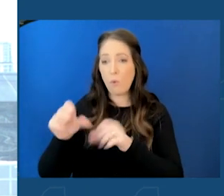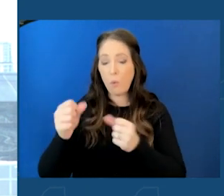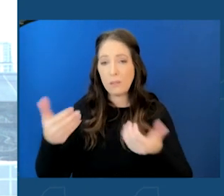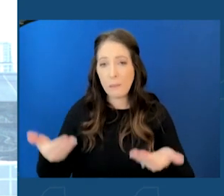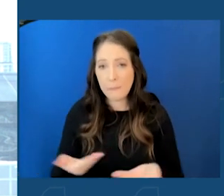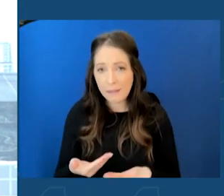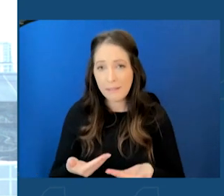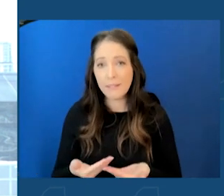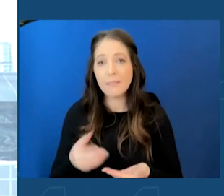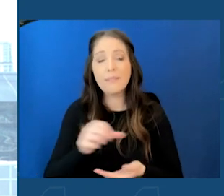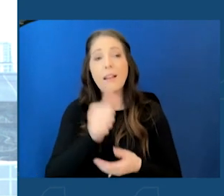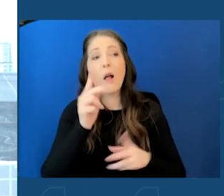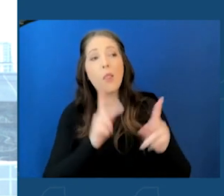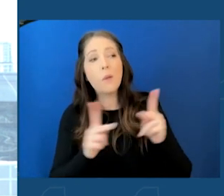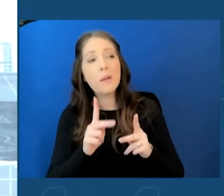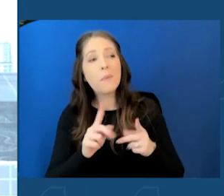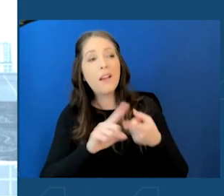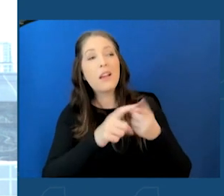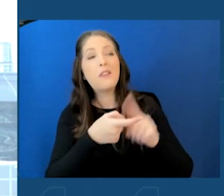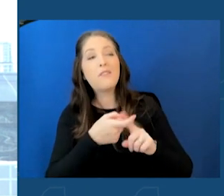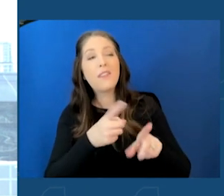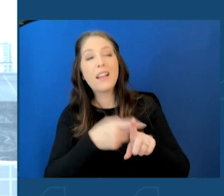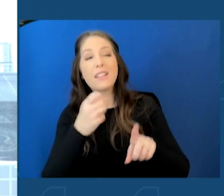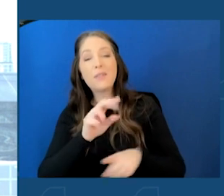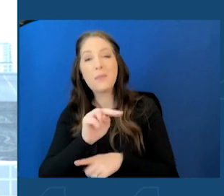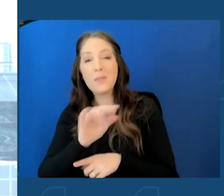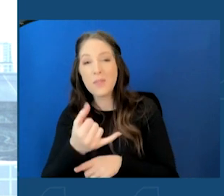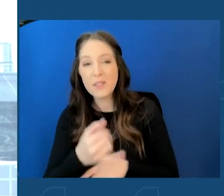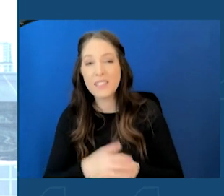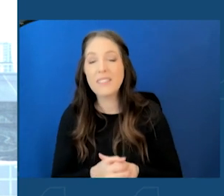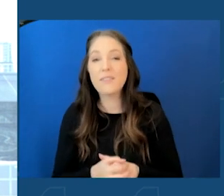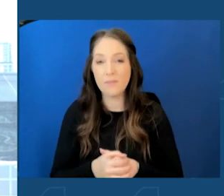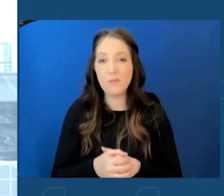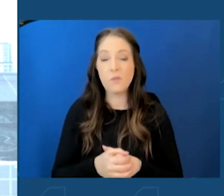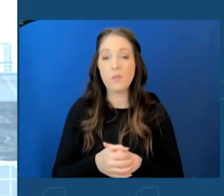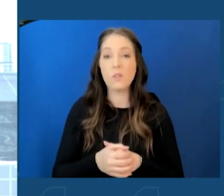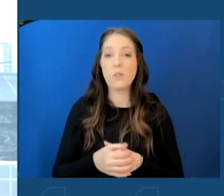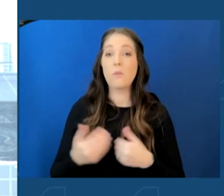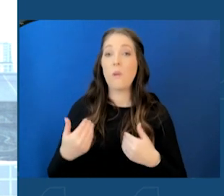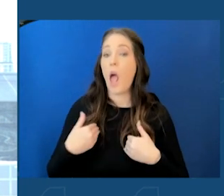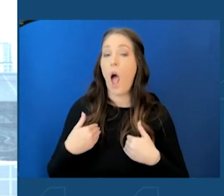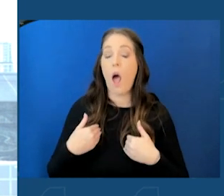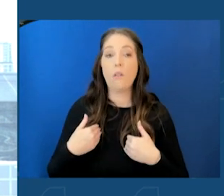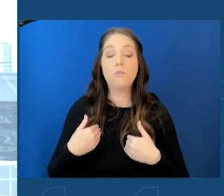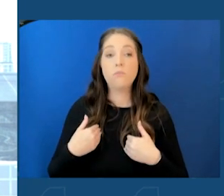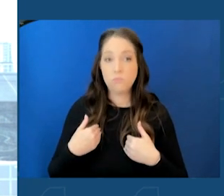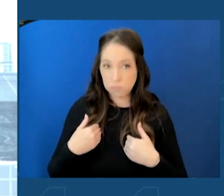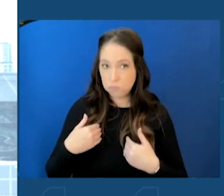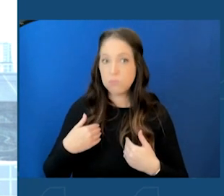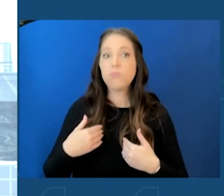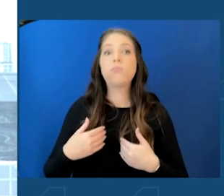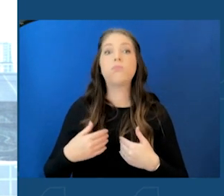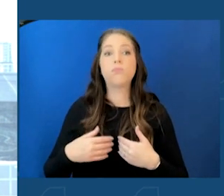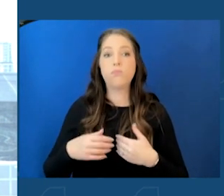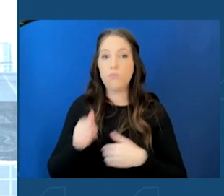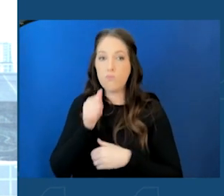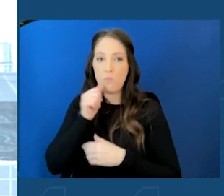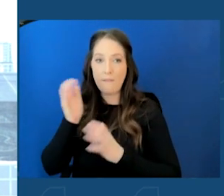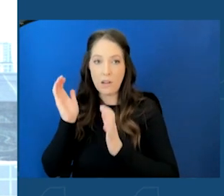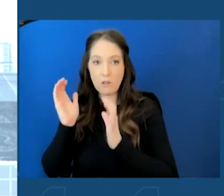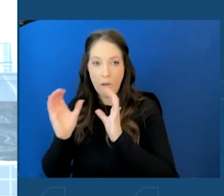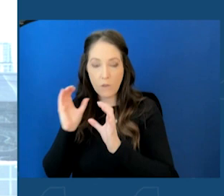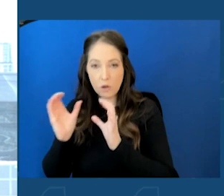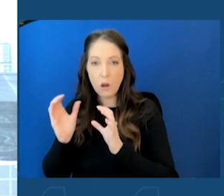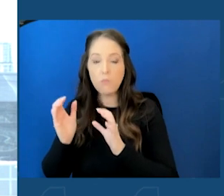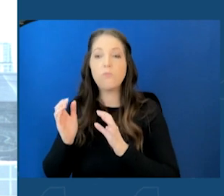some other friends from Jersey, so graciously. We had a very productive private conversation before coming out here on